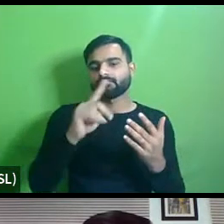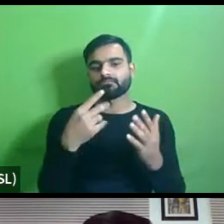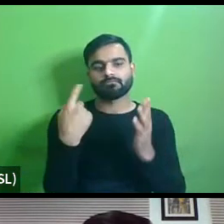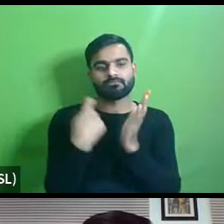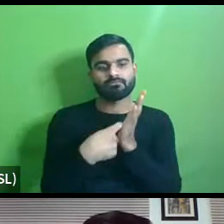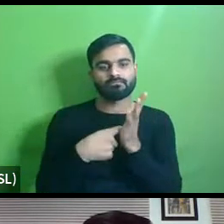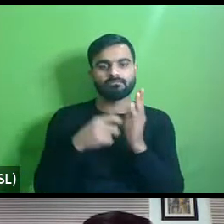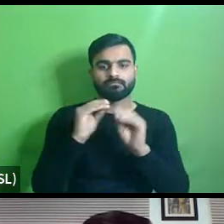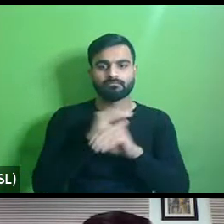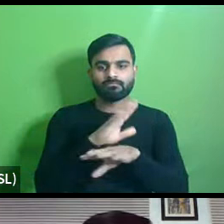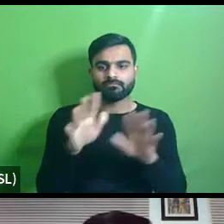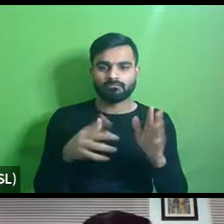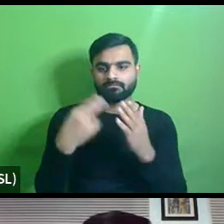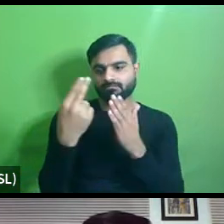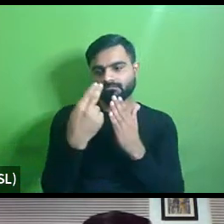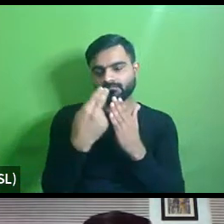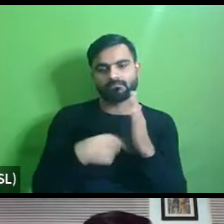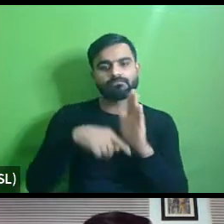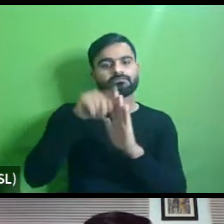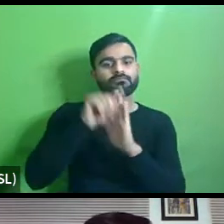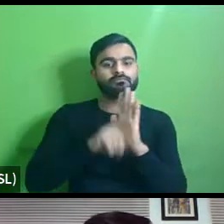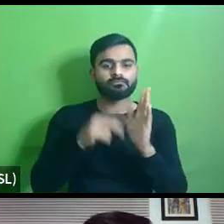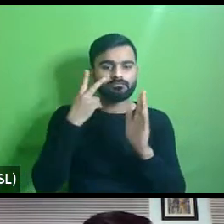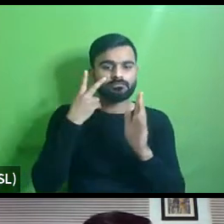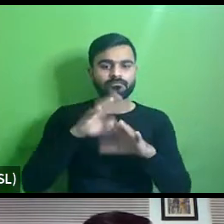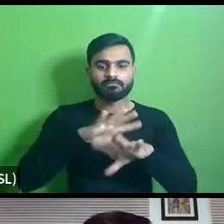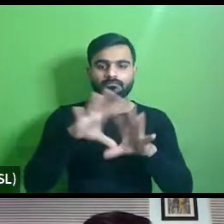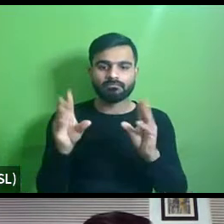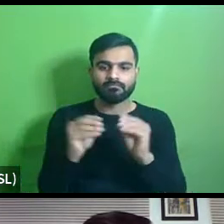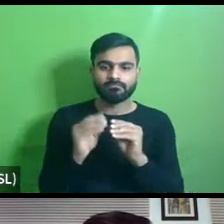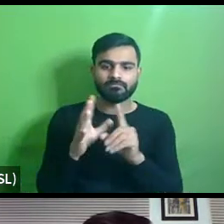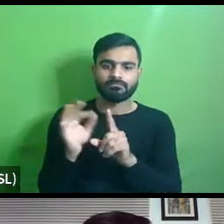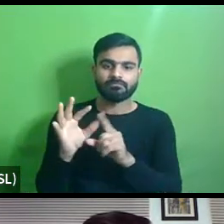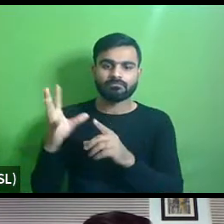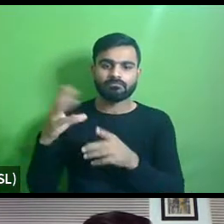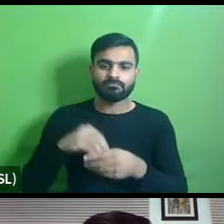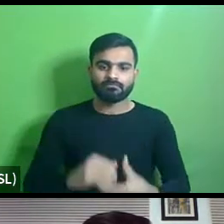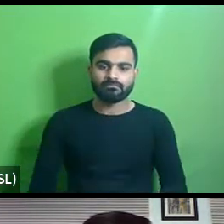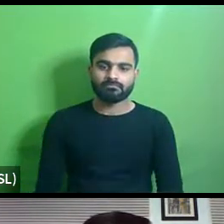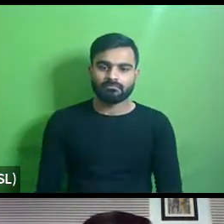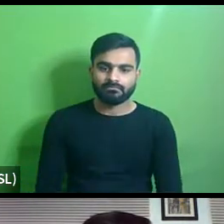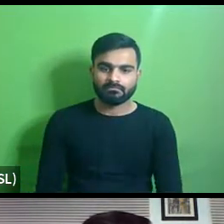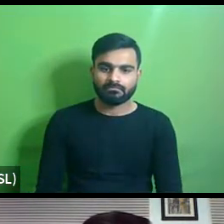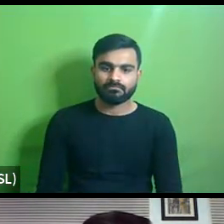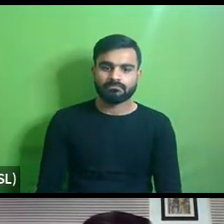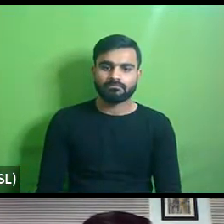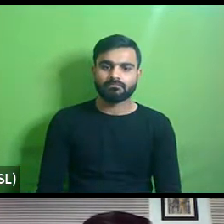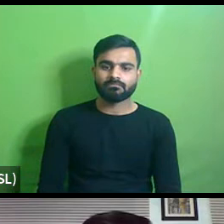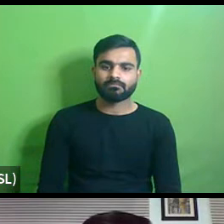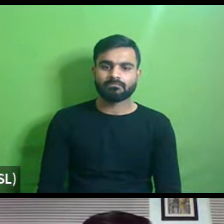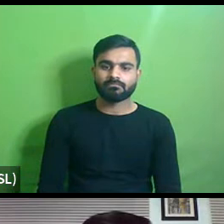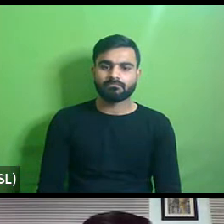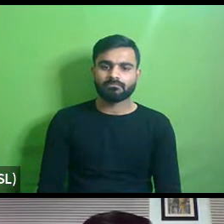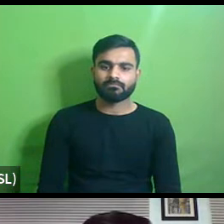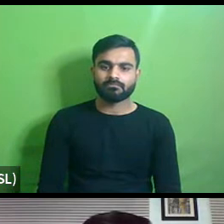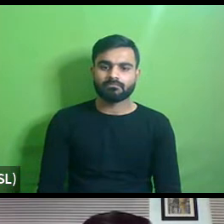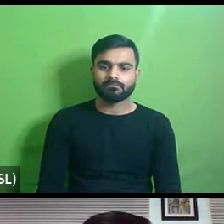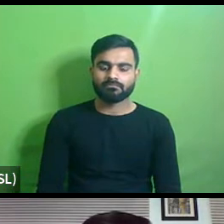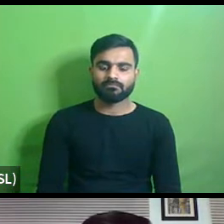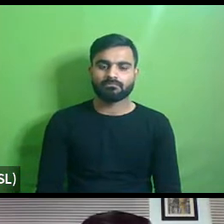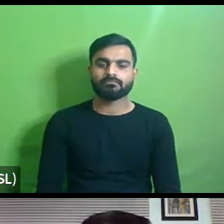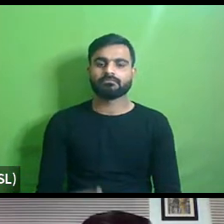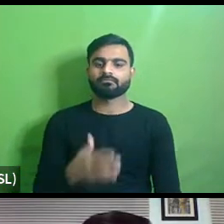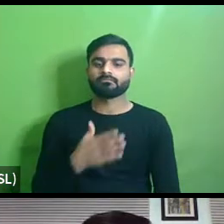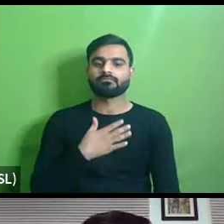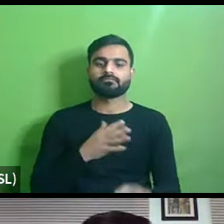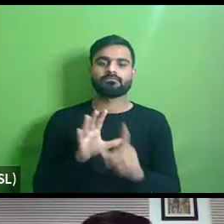we have brought out the policies and everything is there in the law uh so uh and we have a document